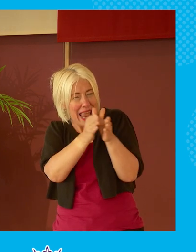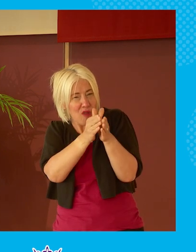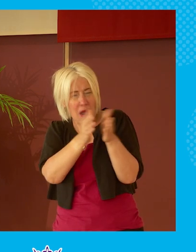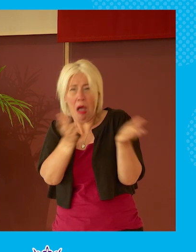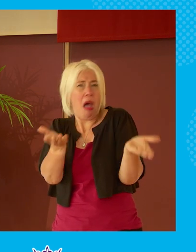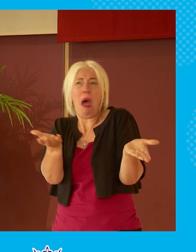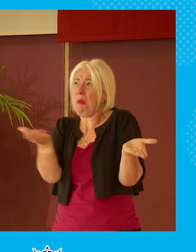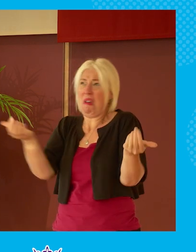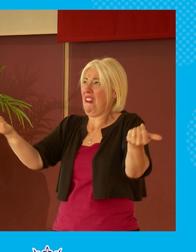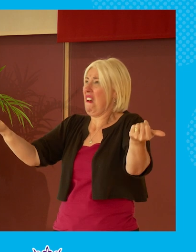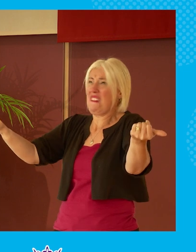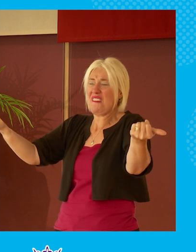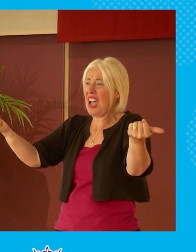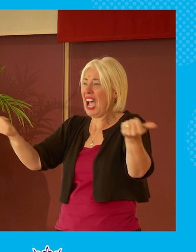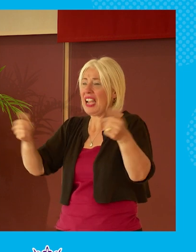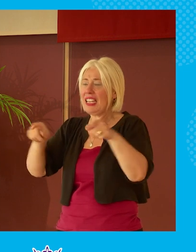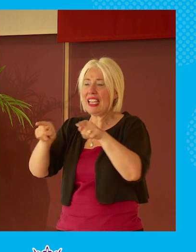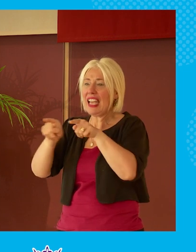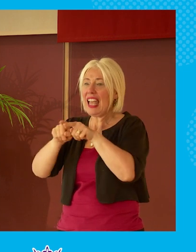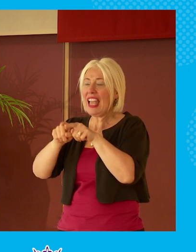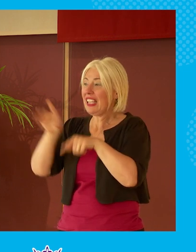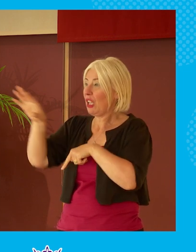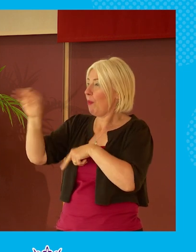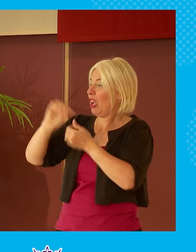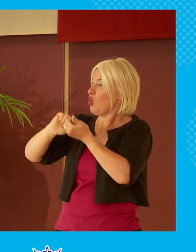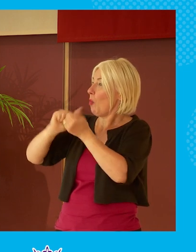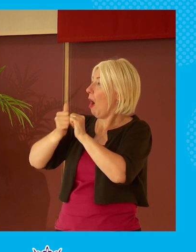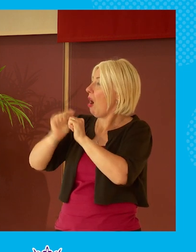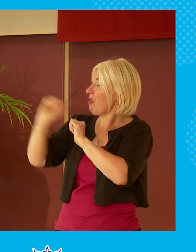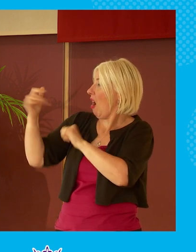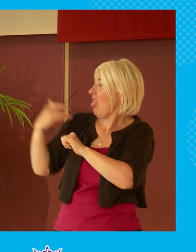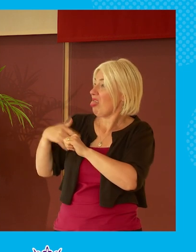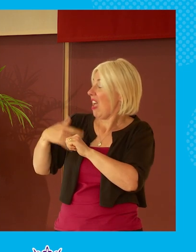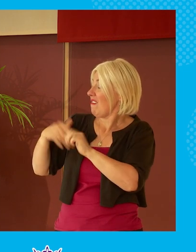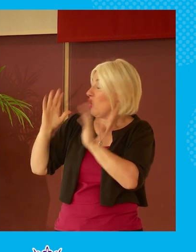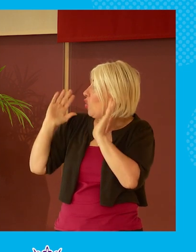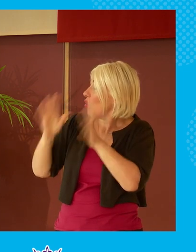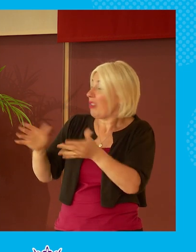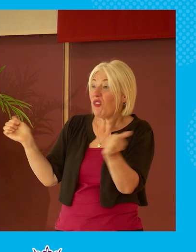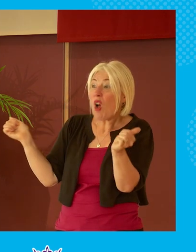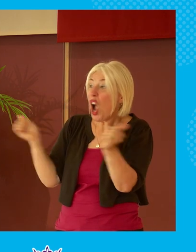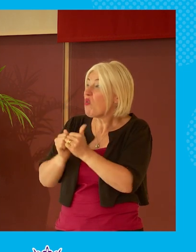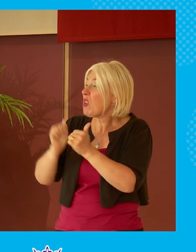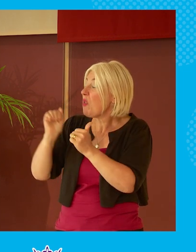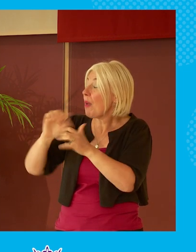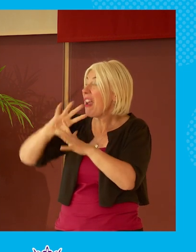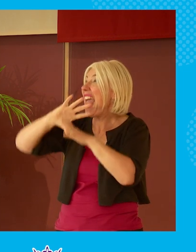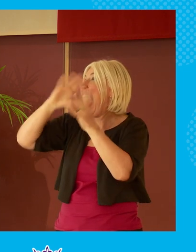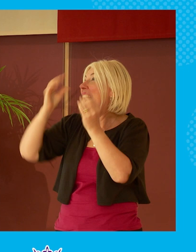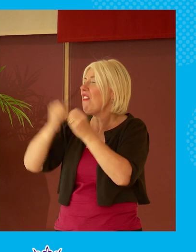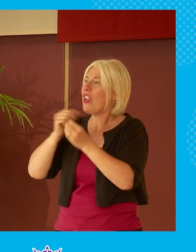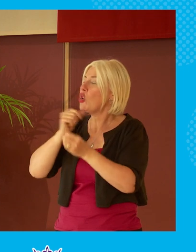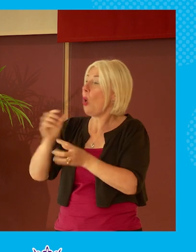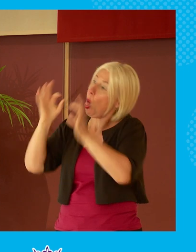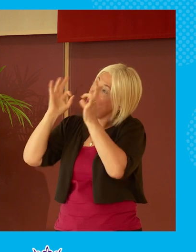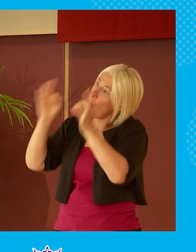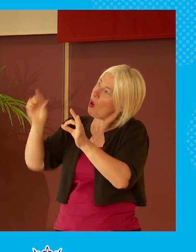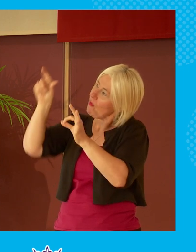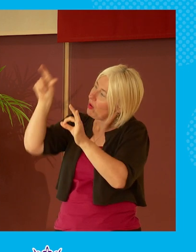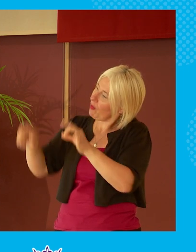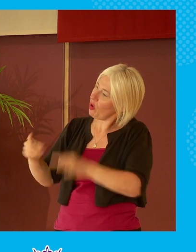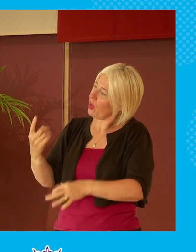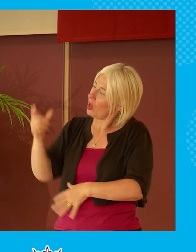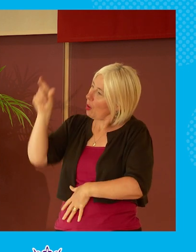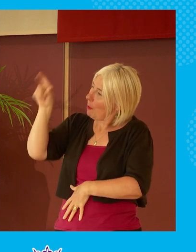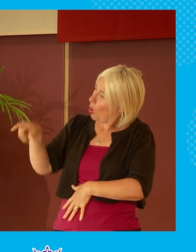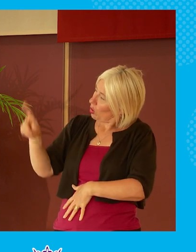politics i always say to people it's a bit like choosing a partner in life you know you don't have to agree with absolutely you don't you don't have to find the absolutely perfect one you find one close